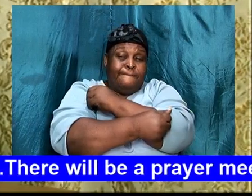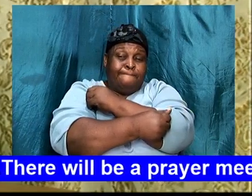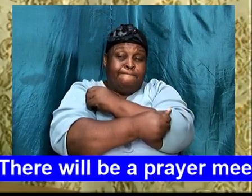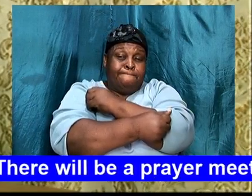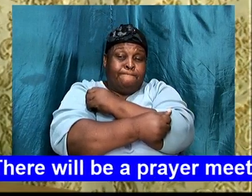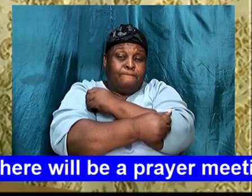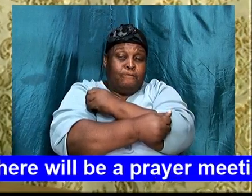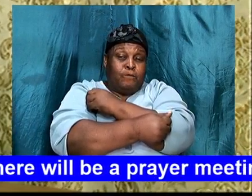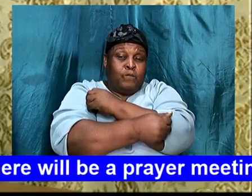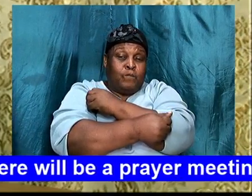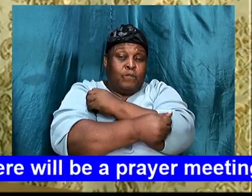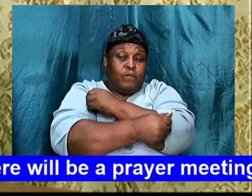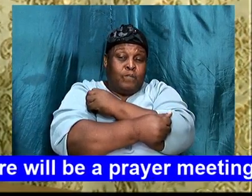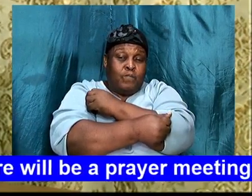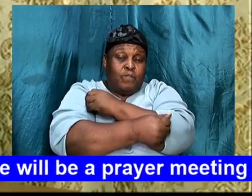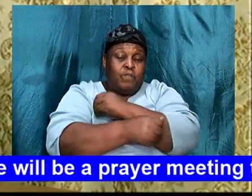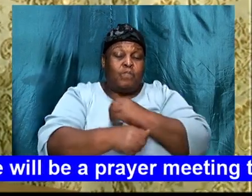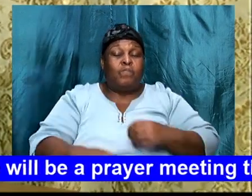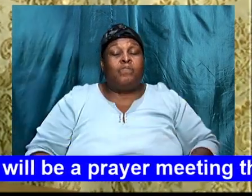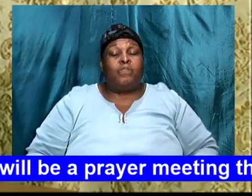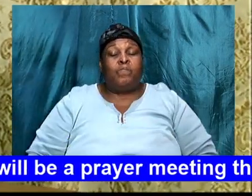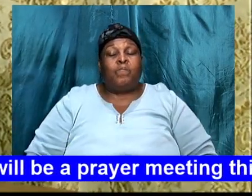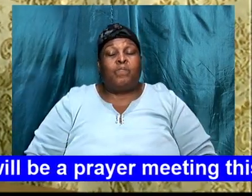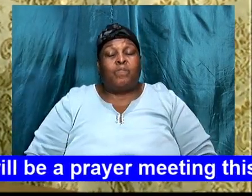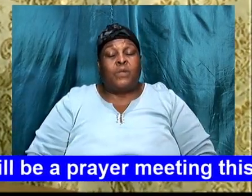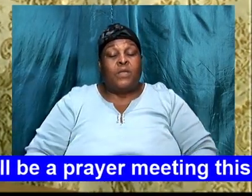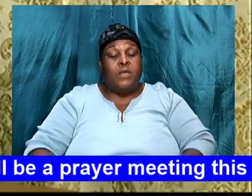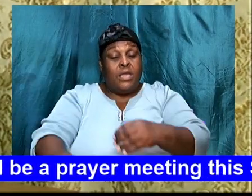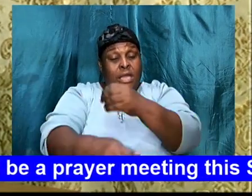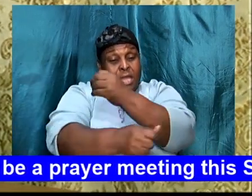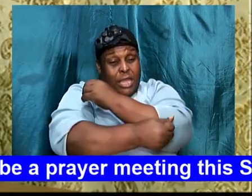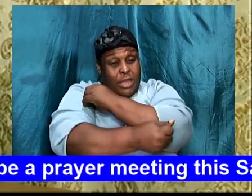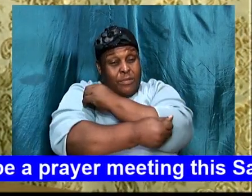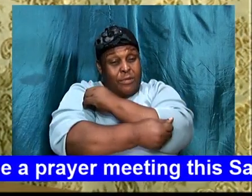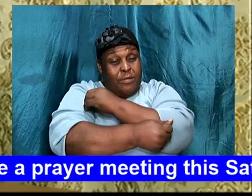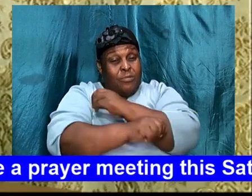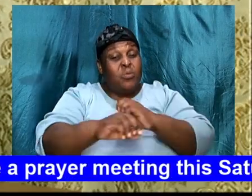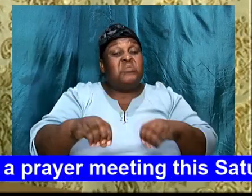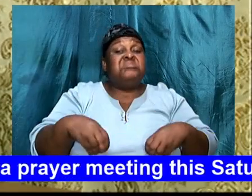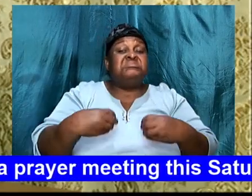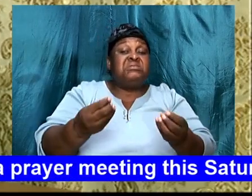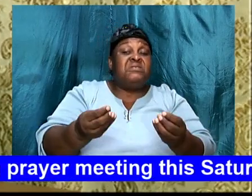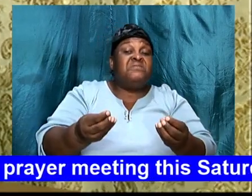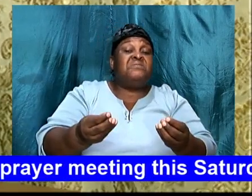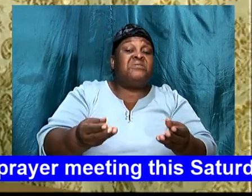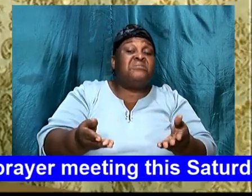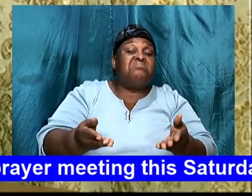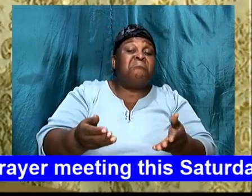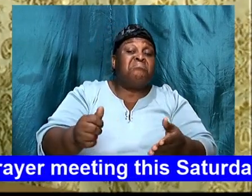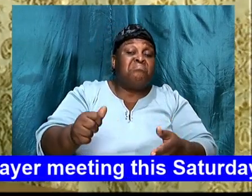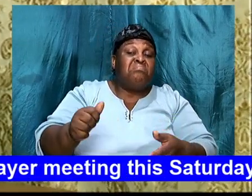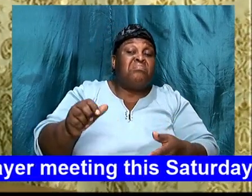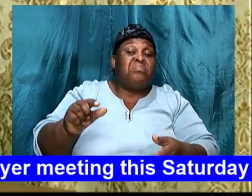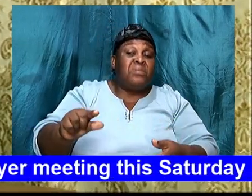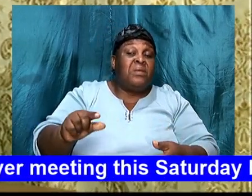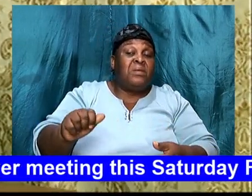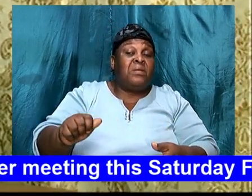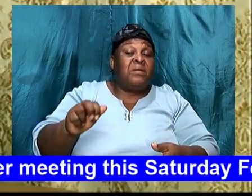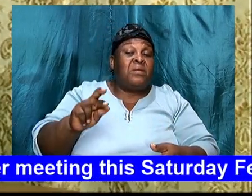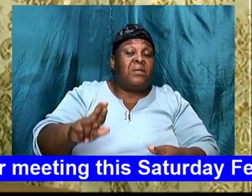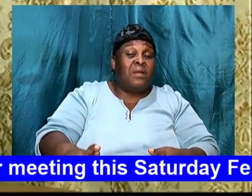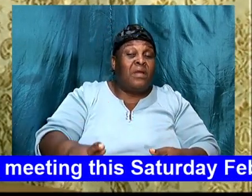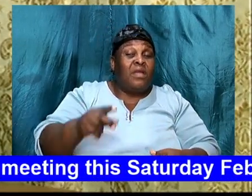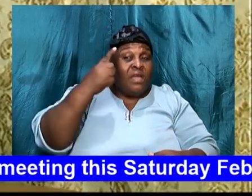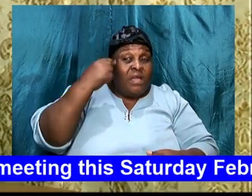took Agar, sorry, Genesis chapter 16, Abraham, was given Agar, by his wife, and he took, Agar,